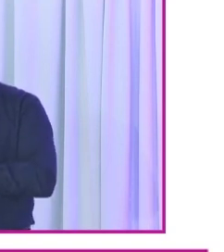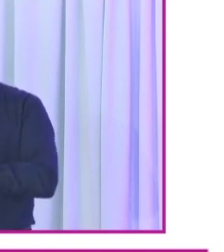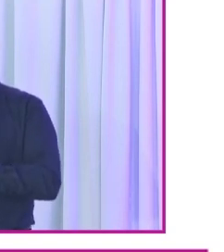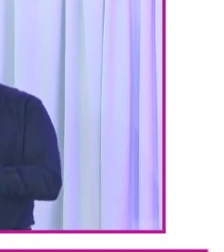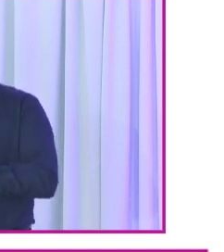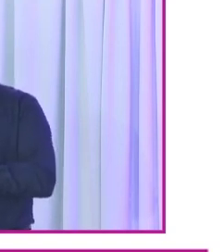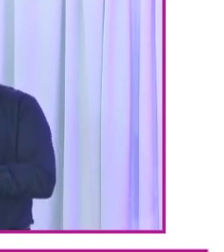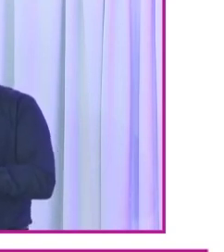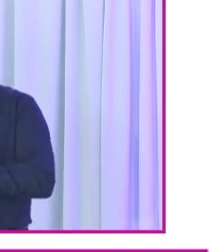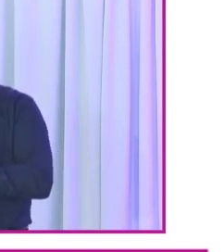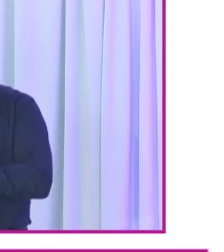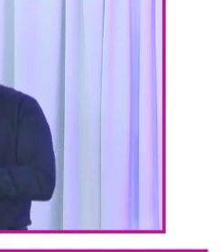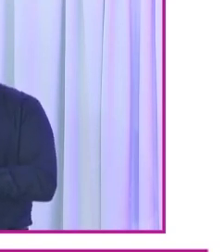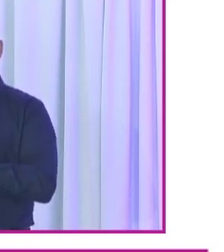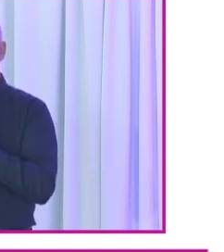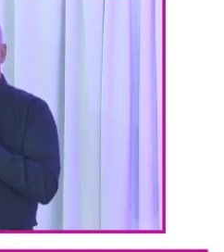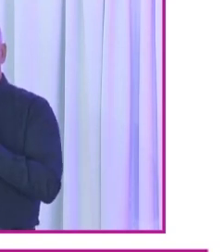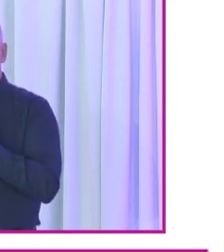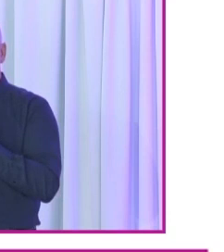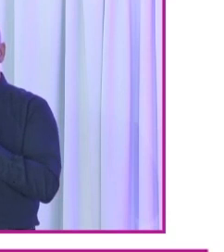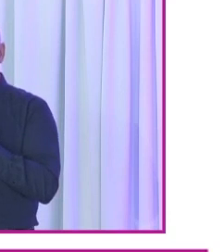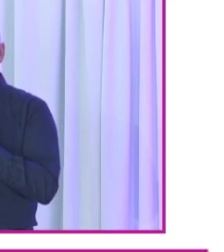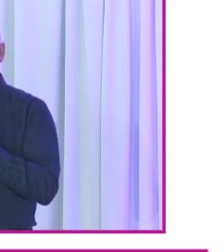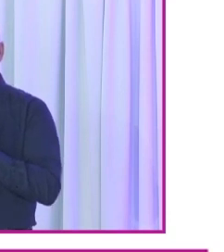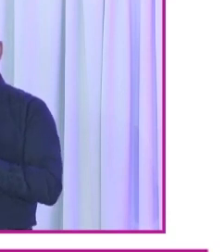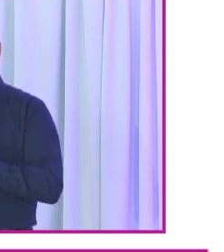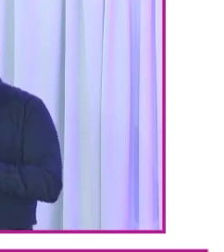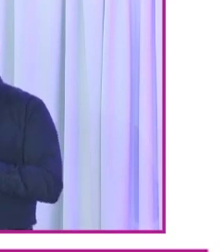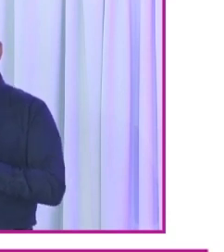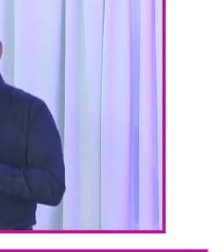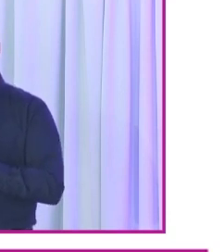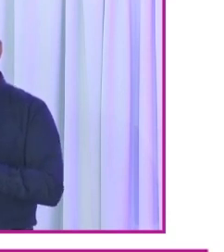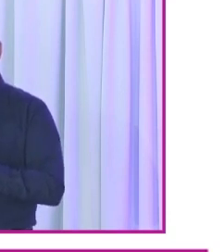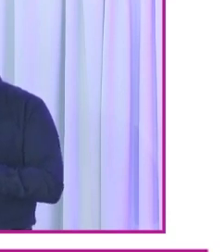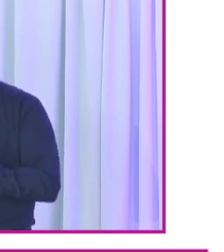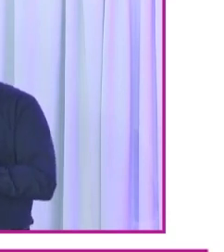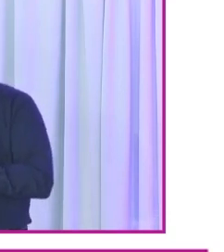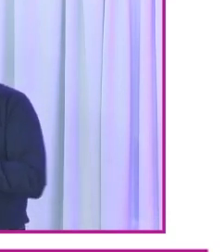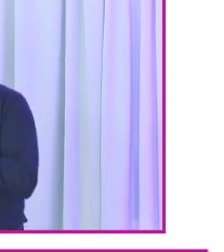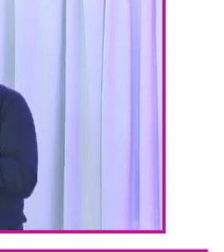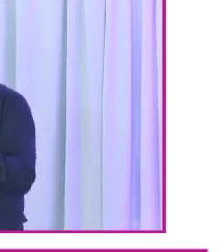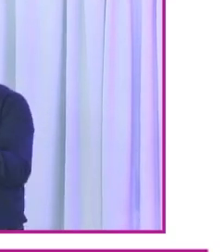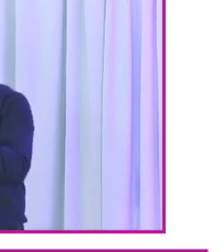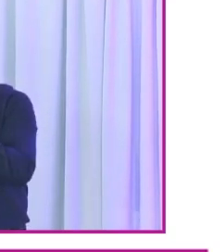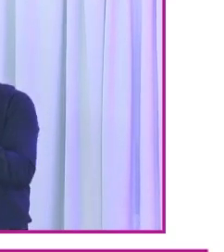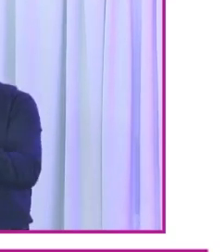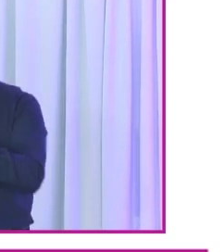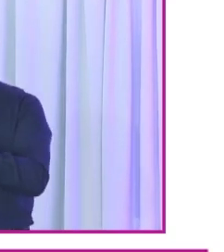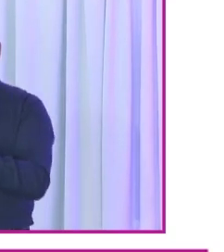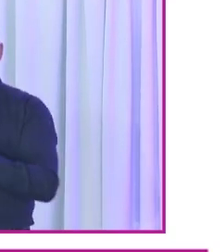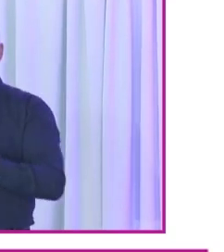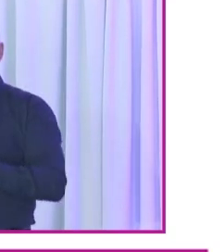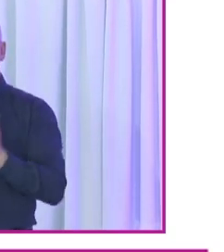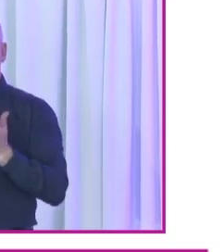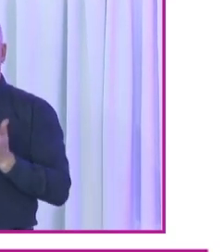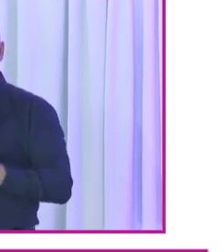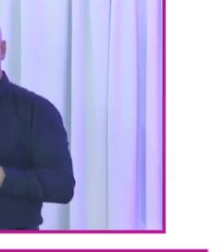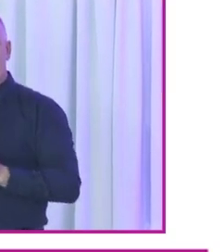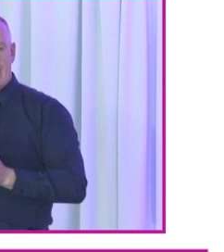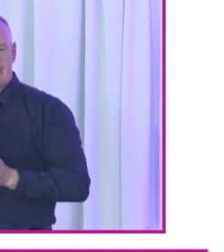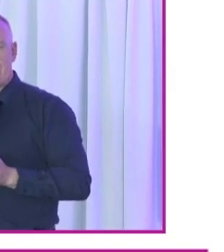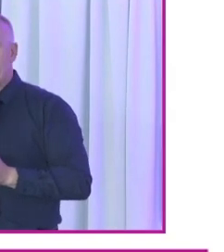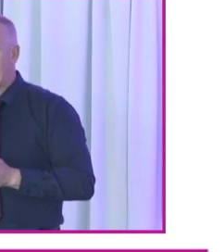of the 57 face barriers to voting. 48% said they did not